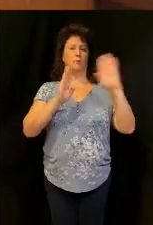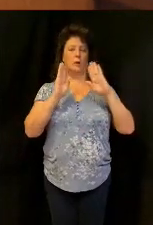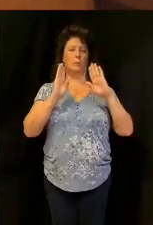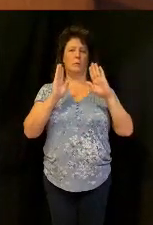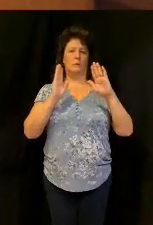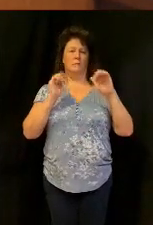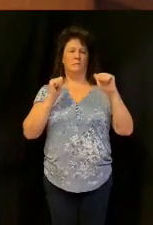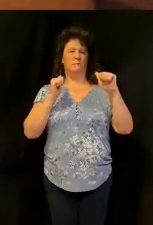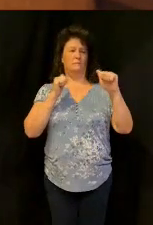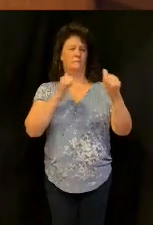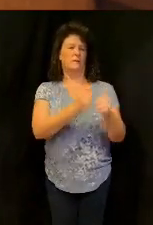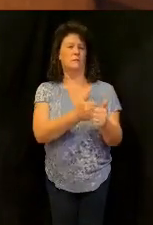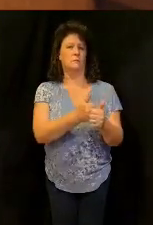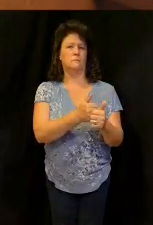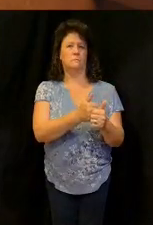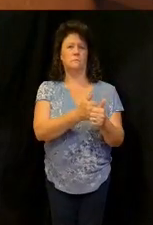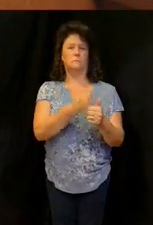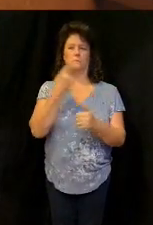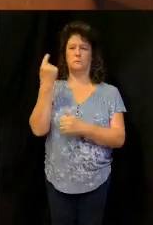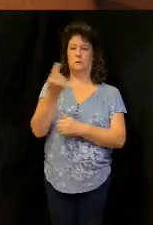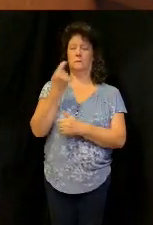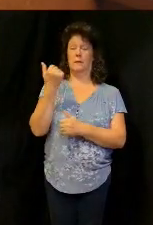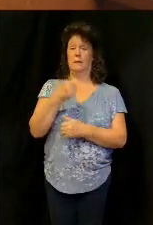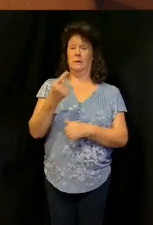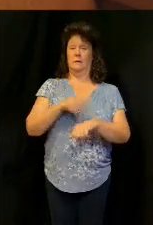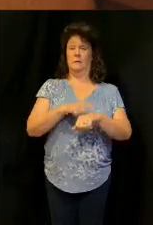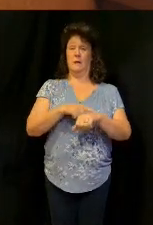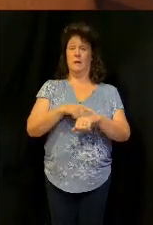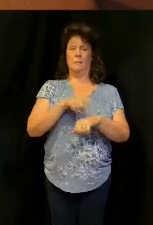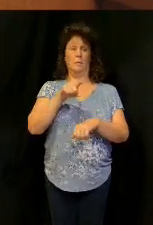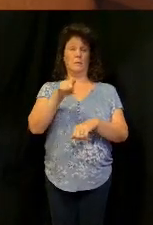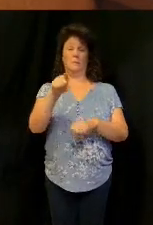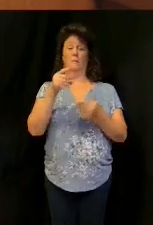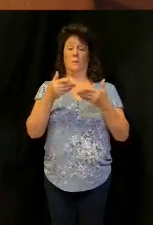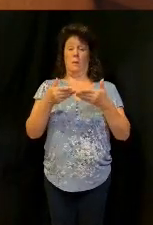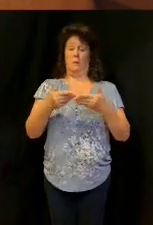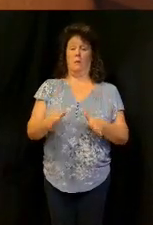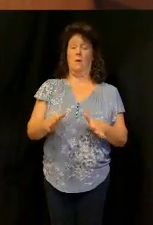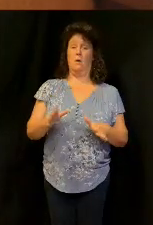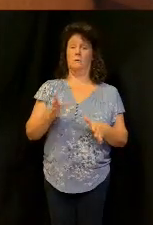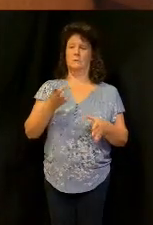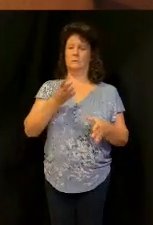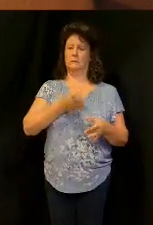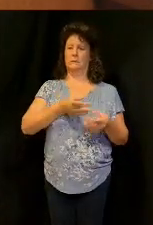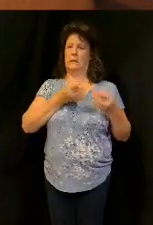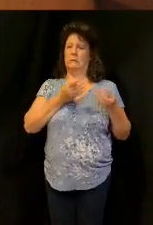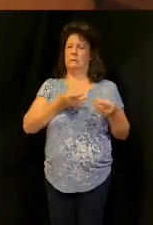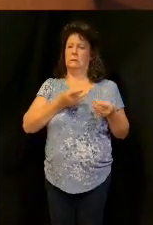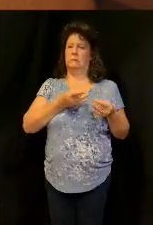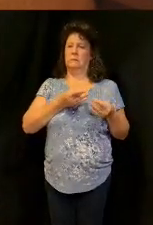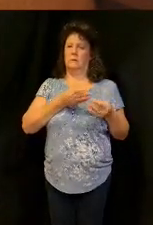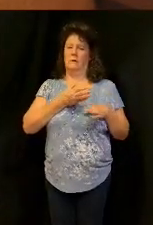I want you to hear this. Anytime you lose sensitivity of something,